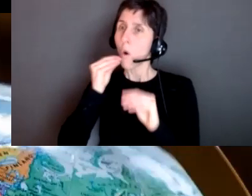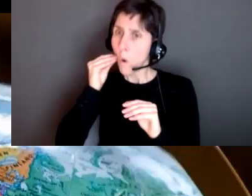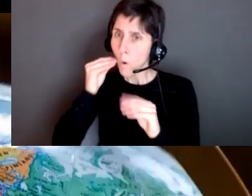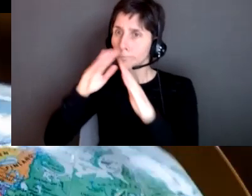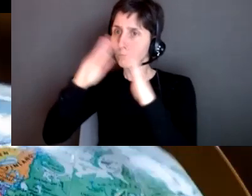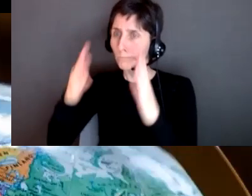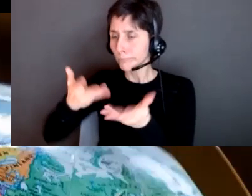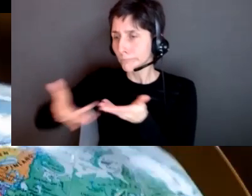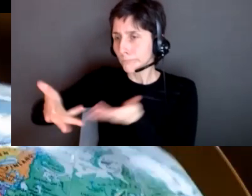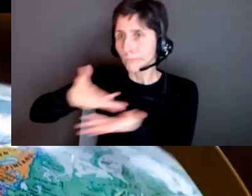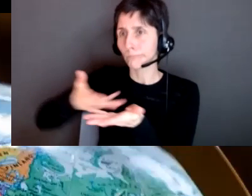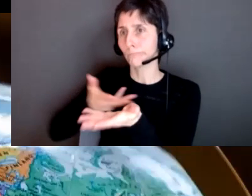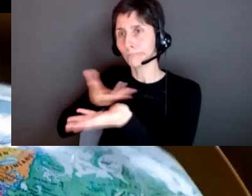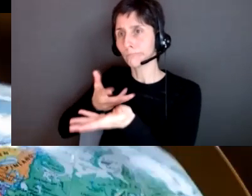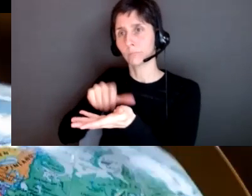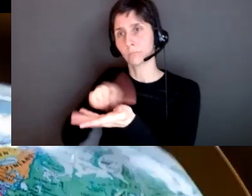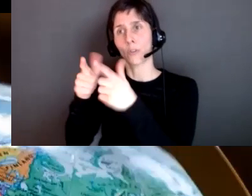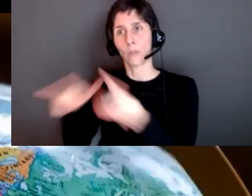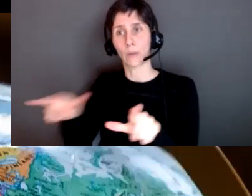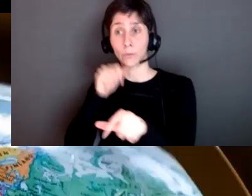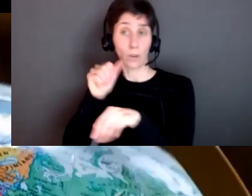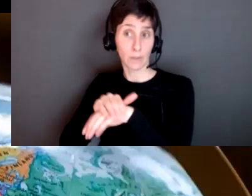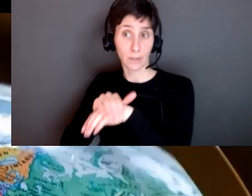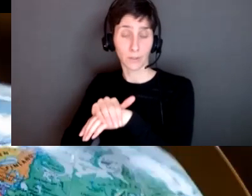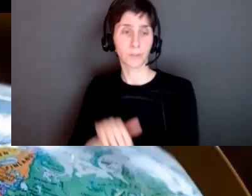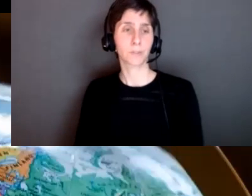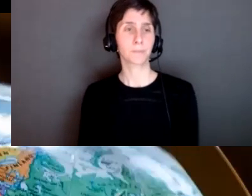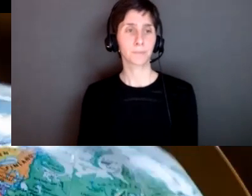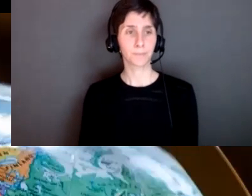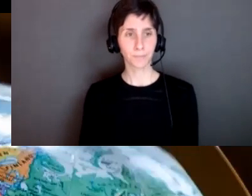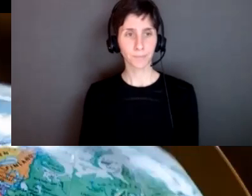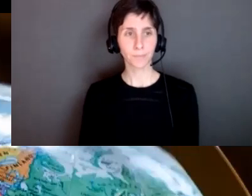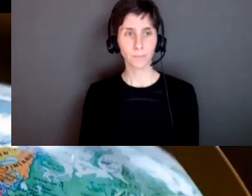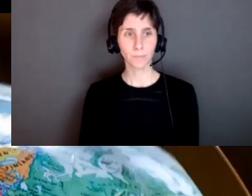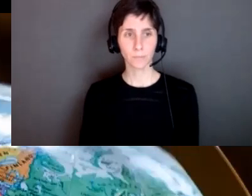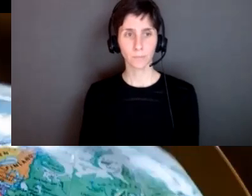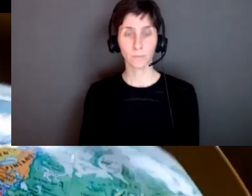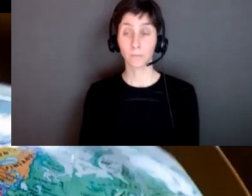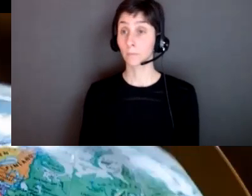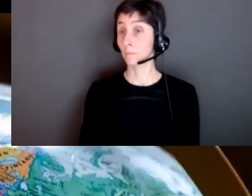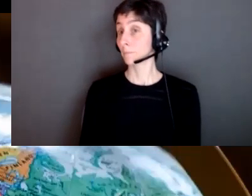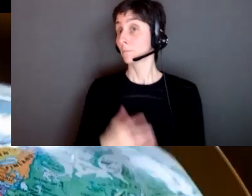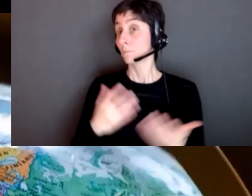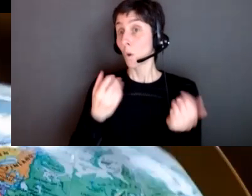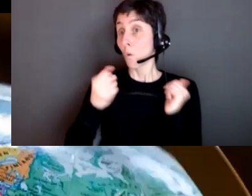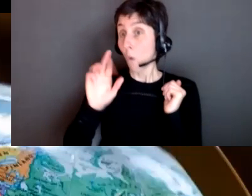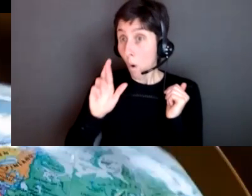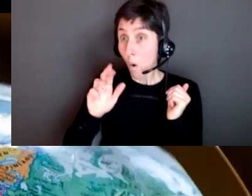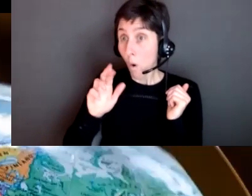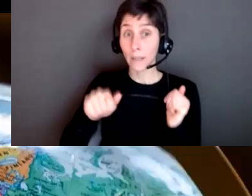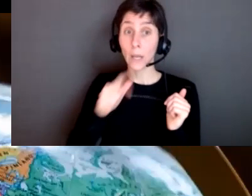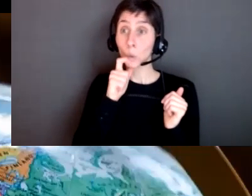their dominant language so they can but they can also be newcomers or immigrant